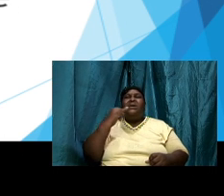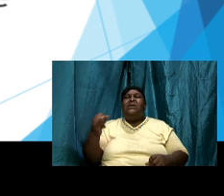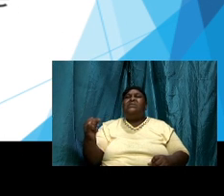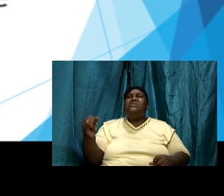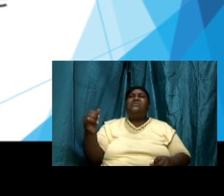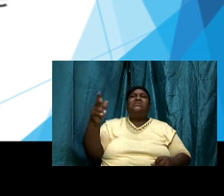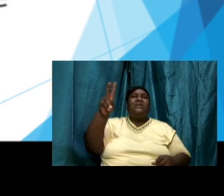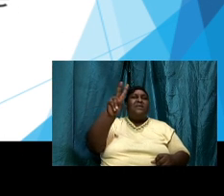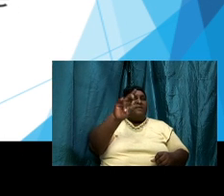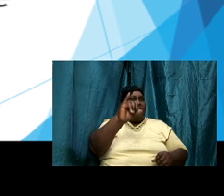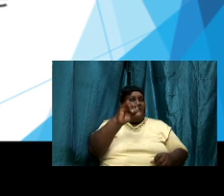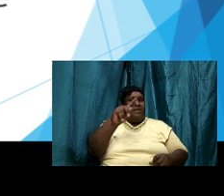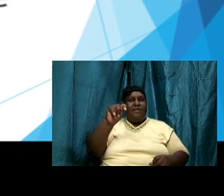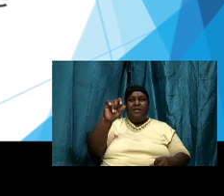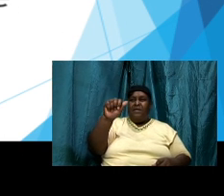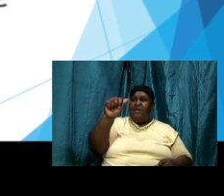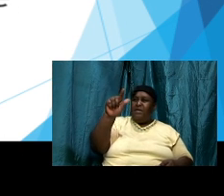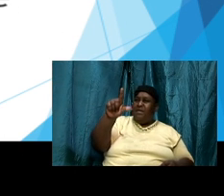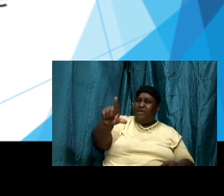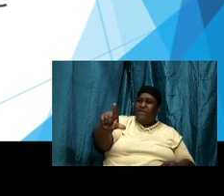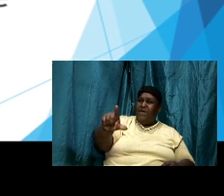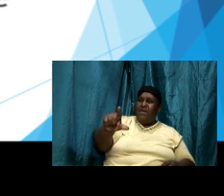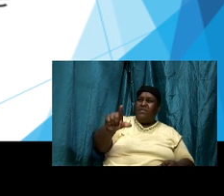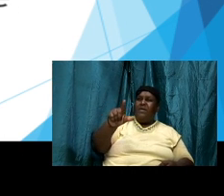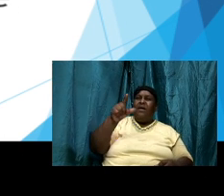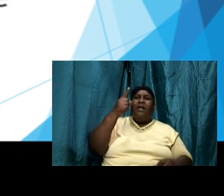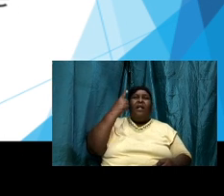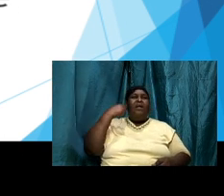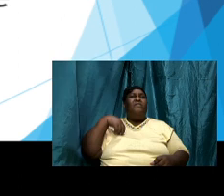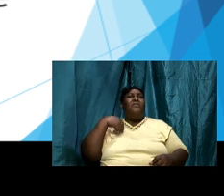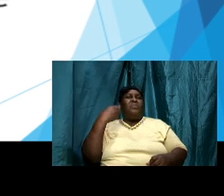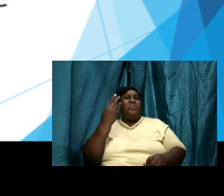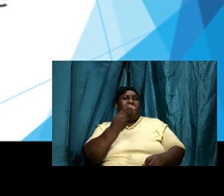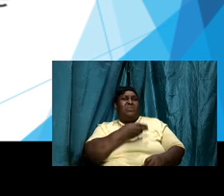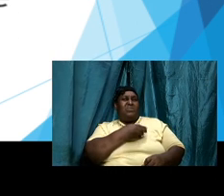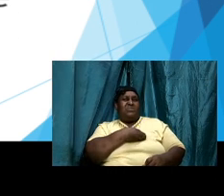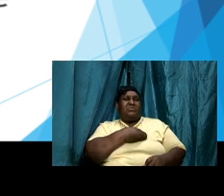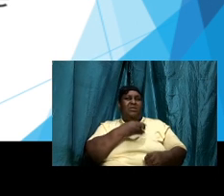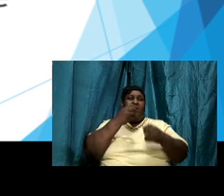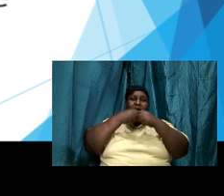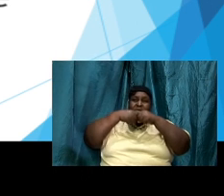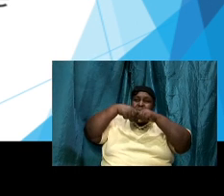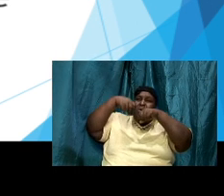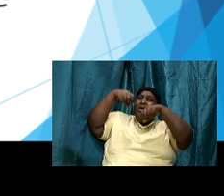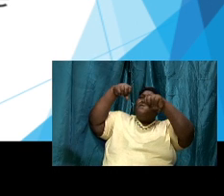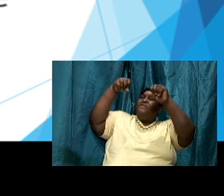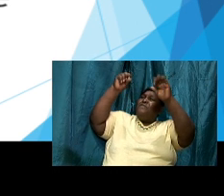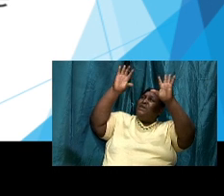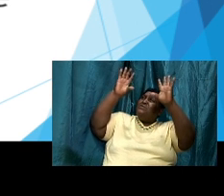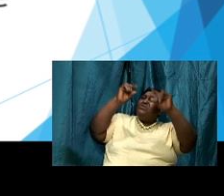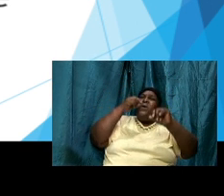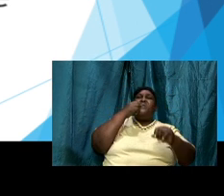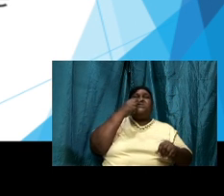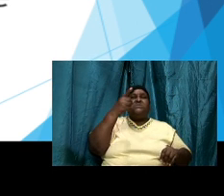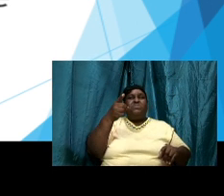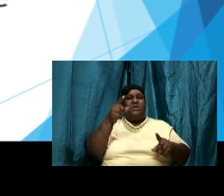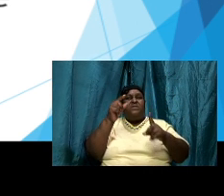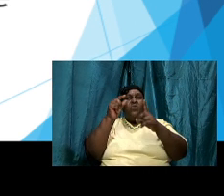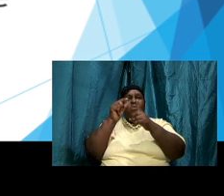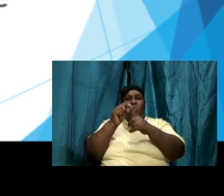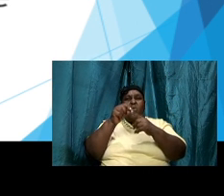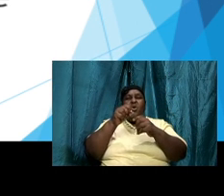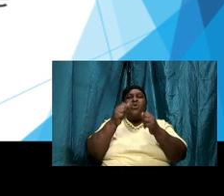is vital for us to also confess or speak the word